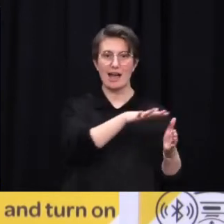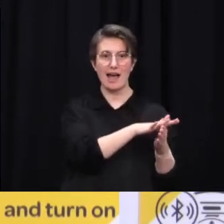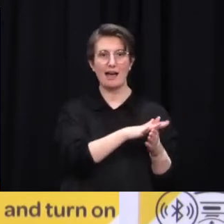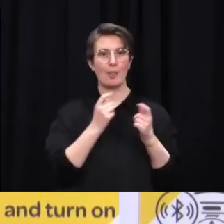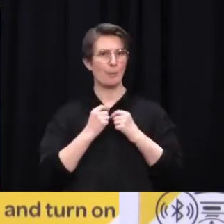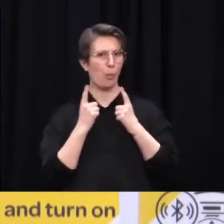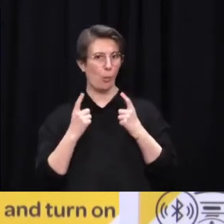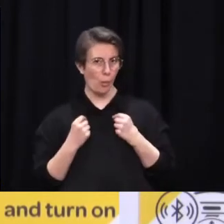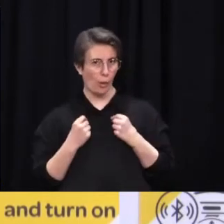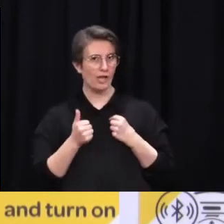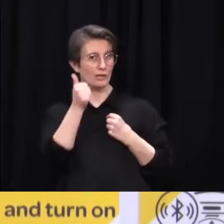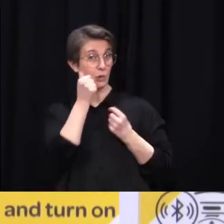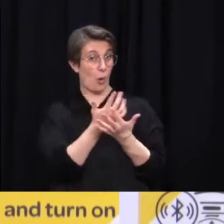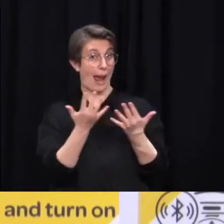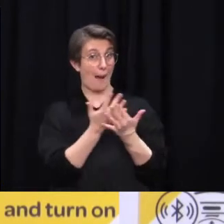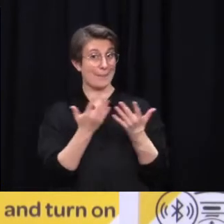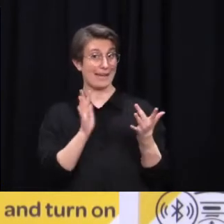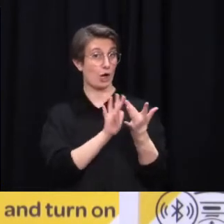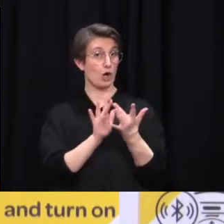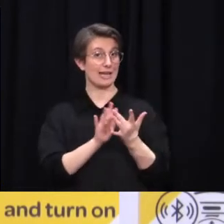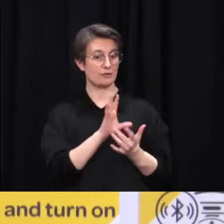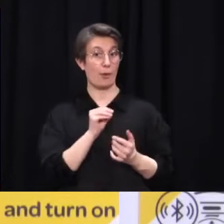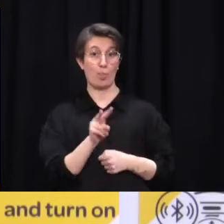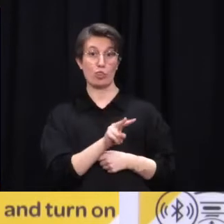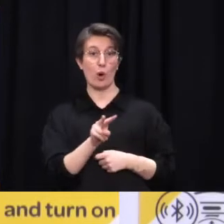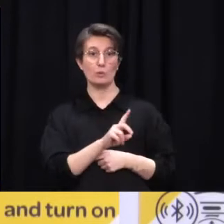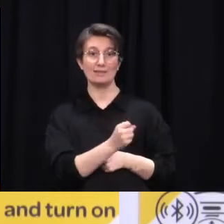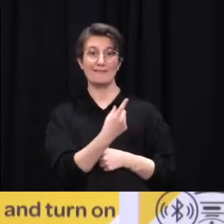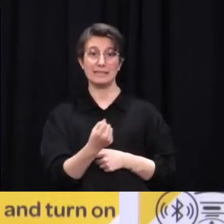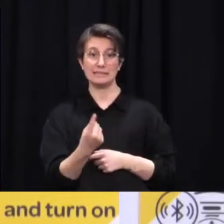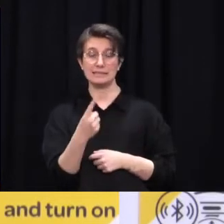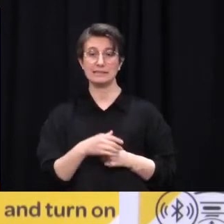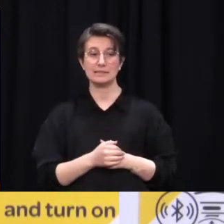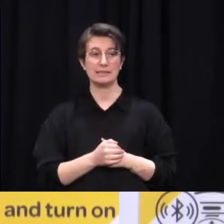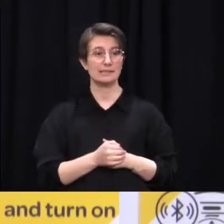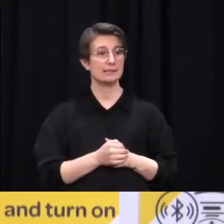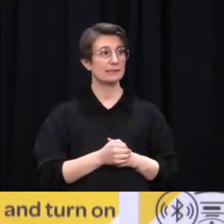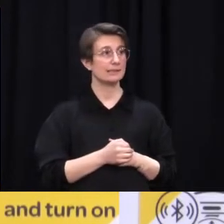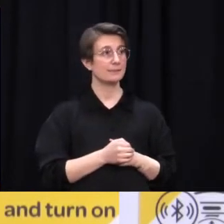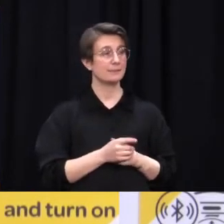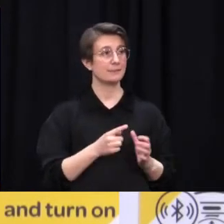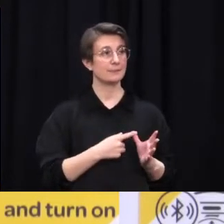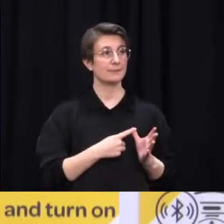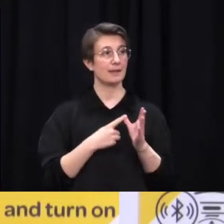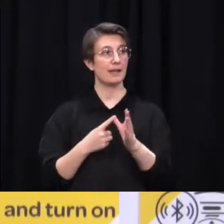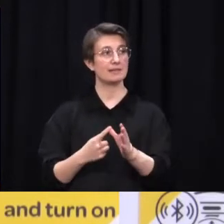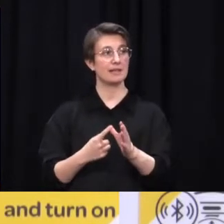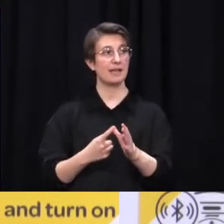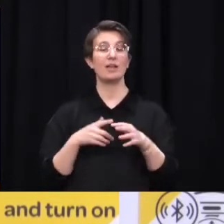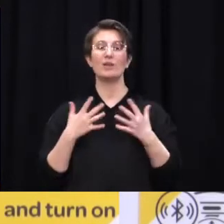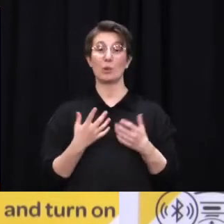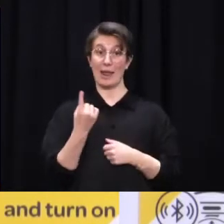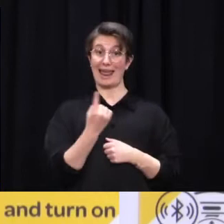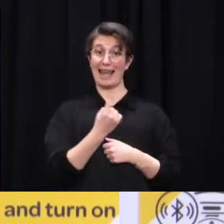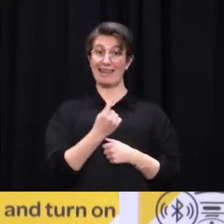My understanding from the discussion this morning, amongst the 11 cases that are as yet not formally linked, a couple of